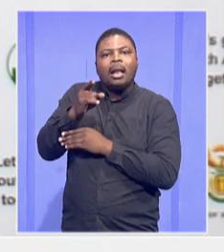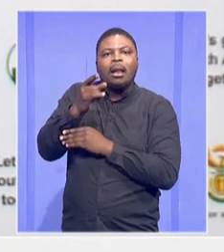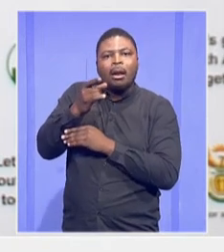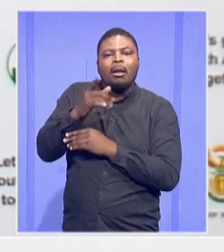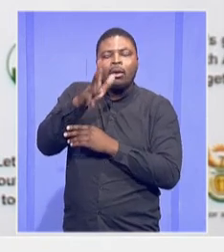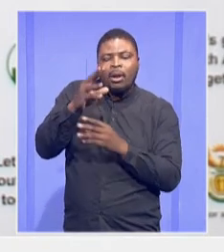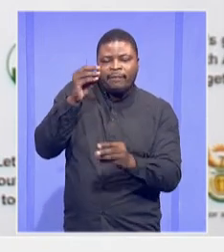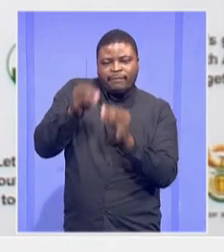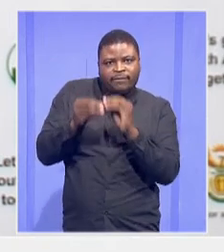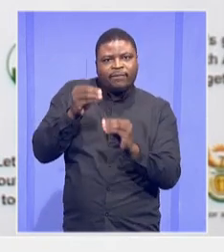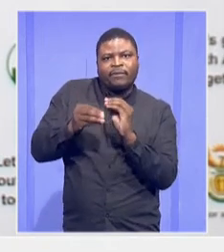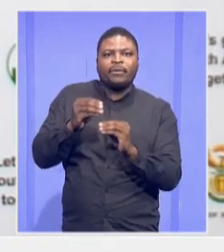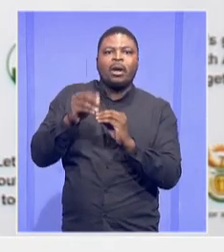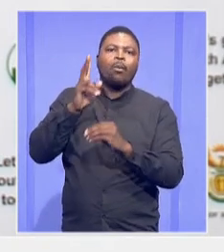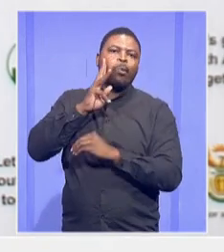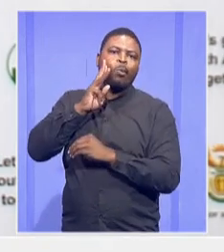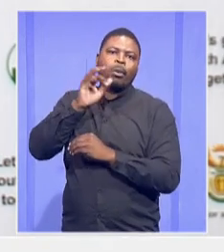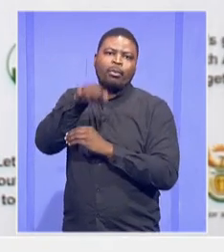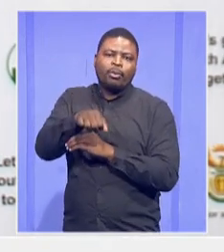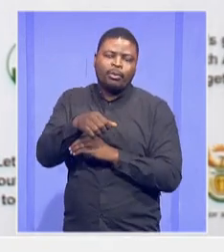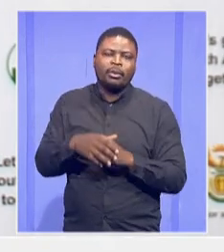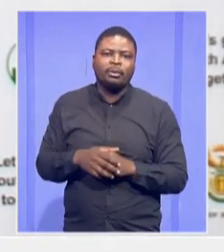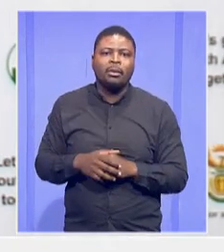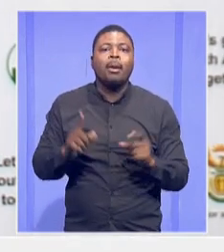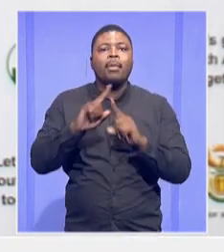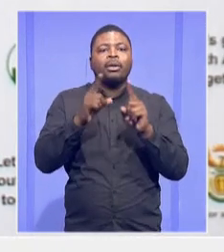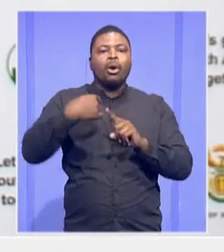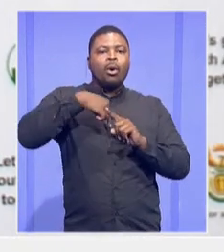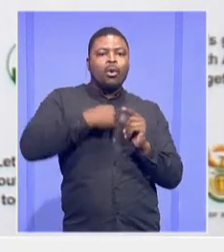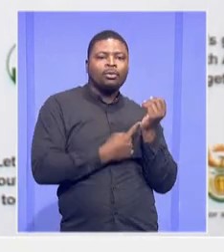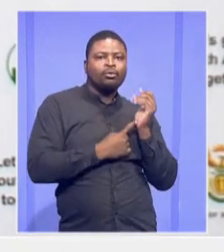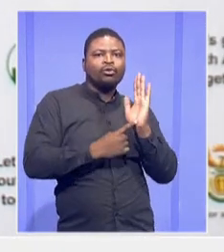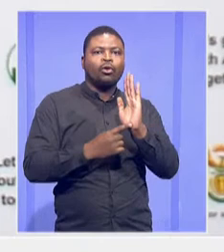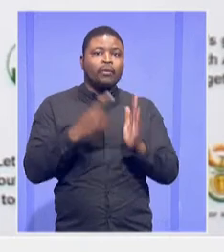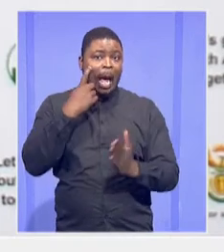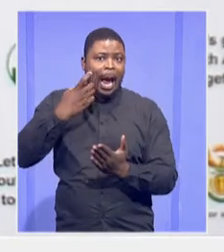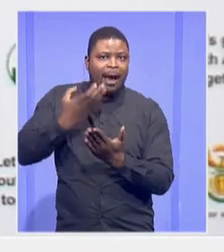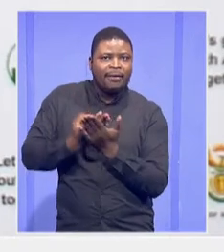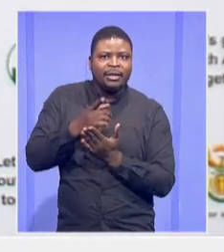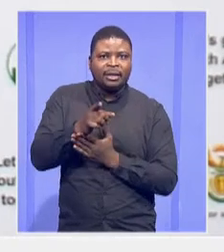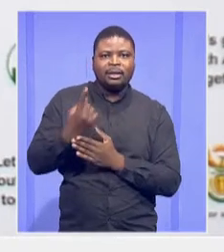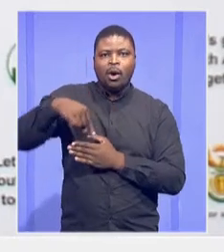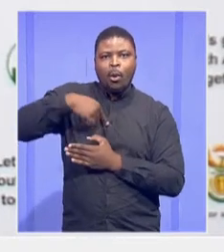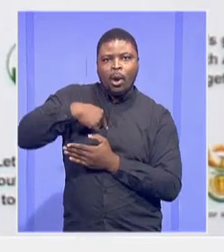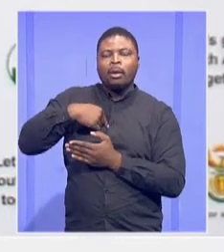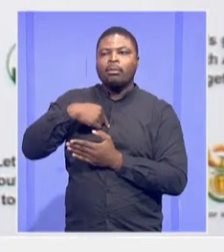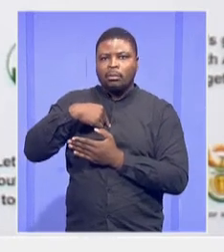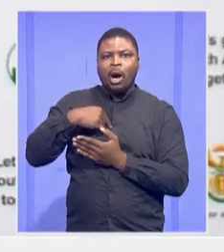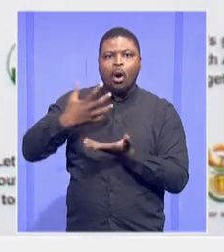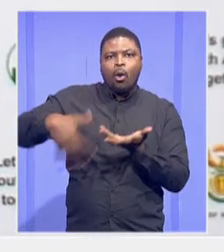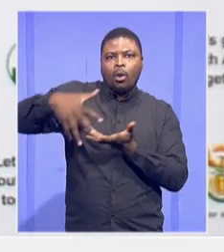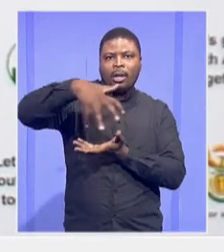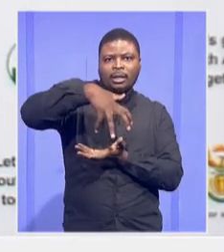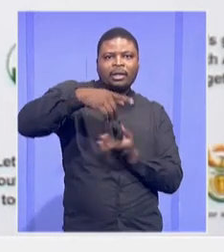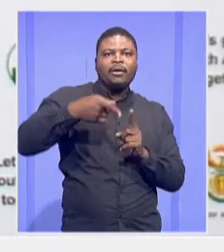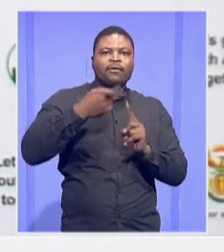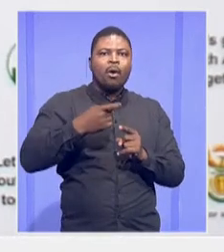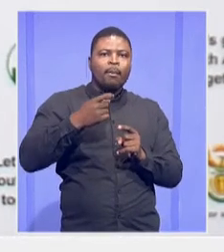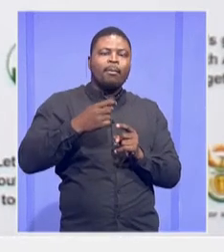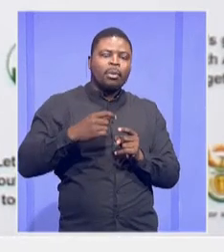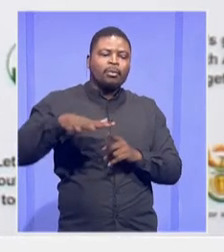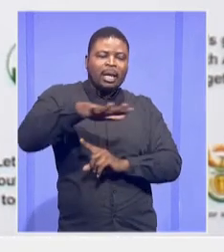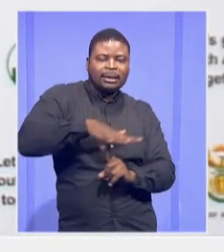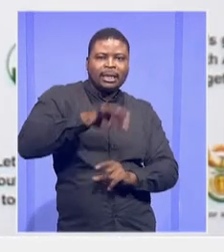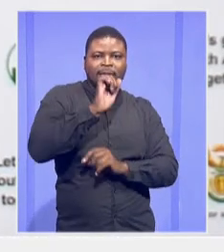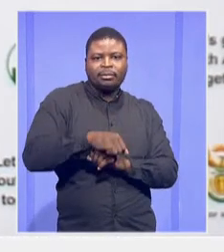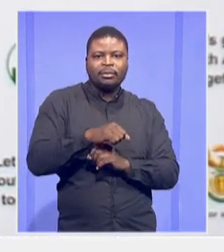you some of the evidence that we collect on site. Electricity, the baseline had